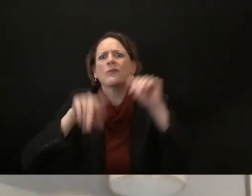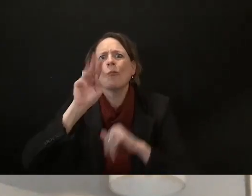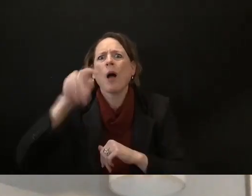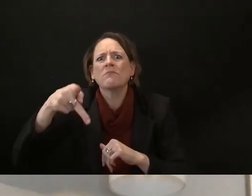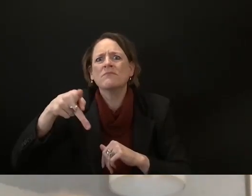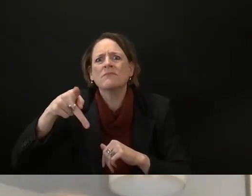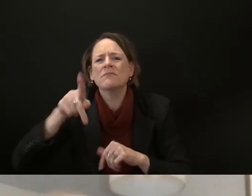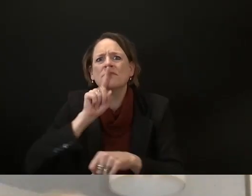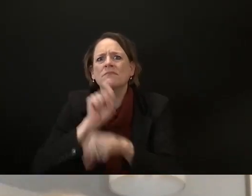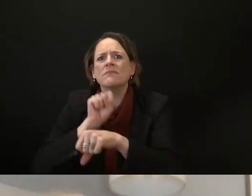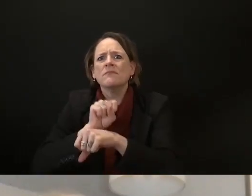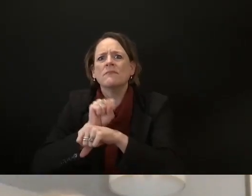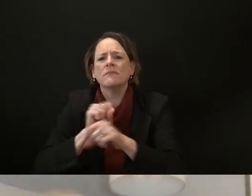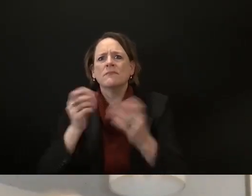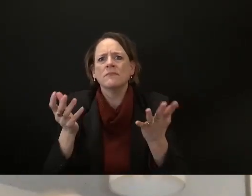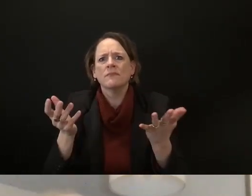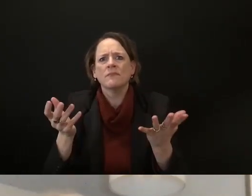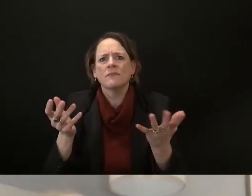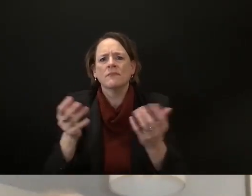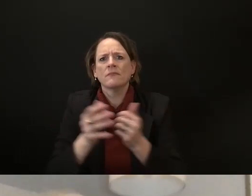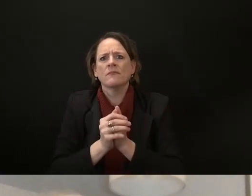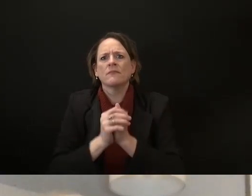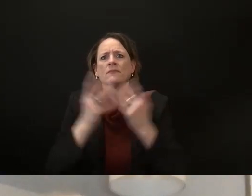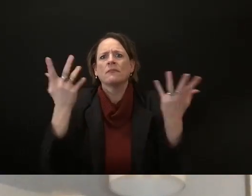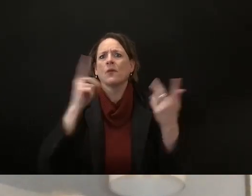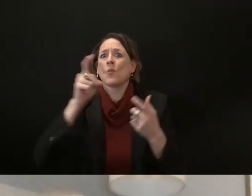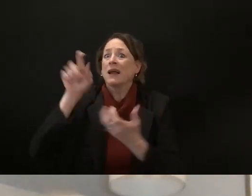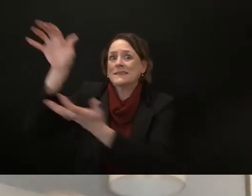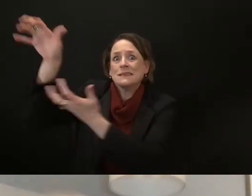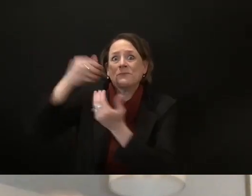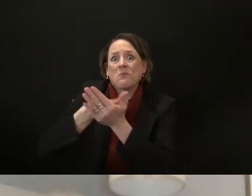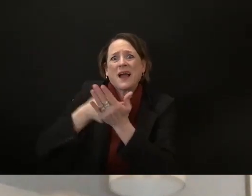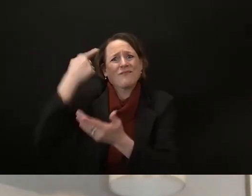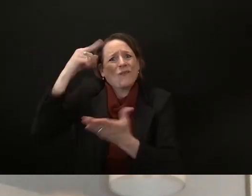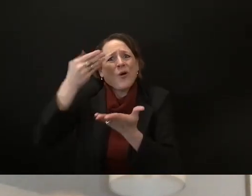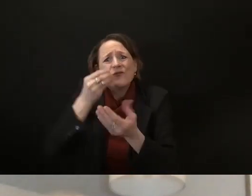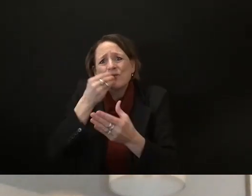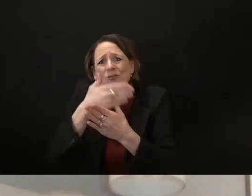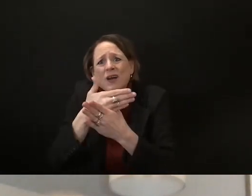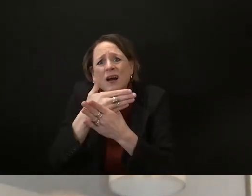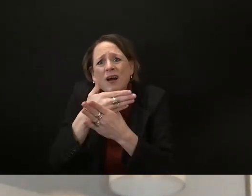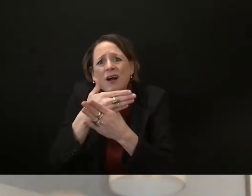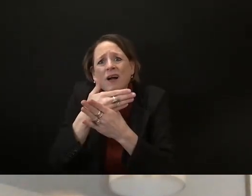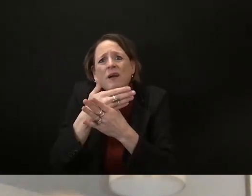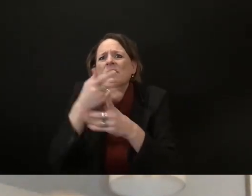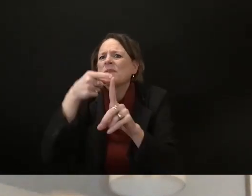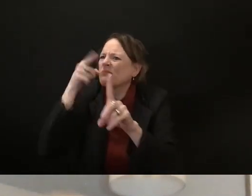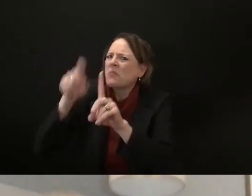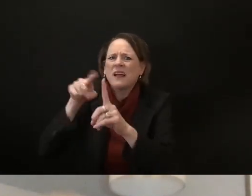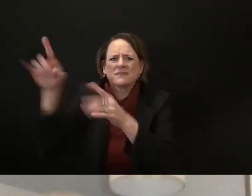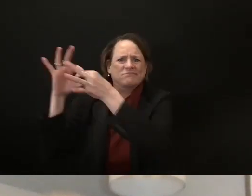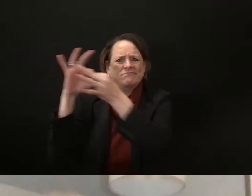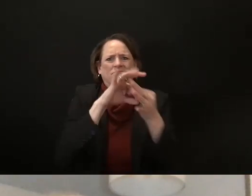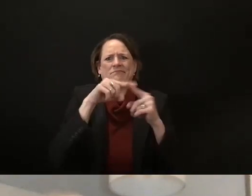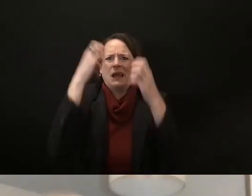to receive these additional benefits so that's that was the stall so thursday morning came um and they decided that they weren't they were going to